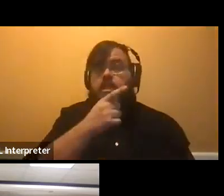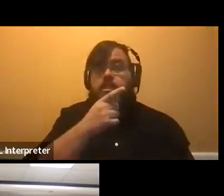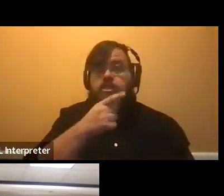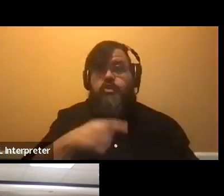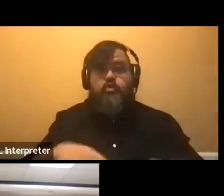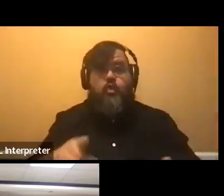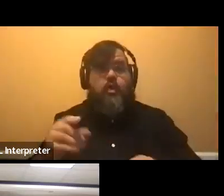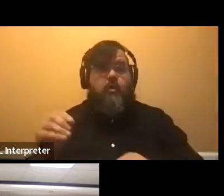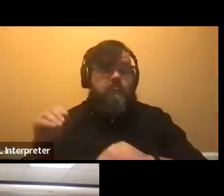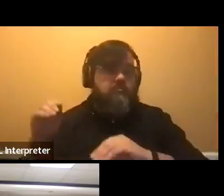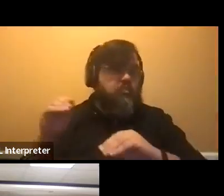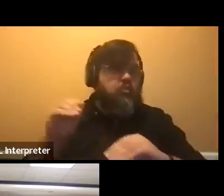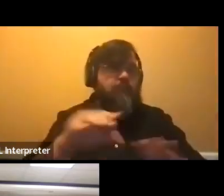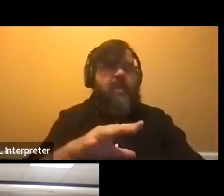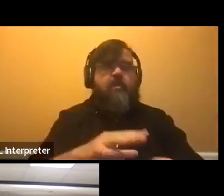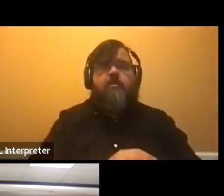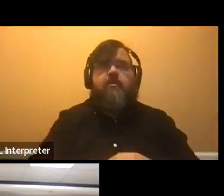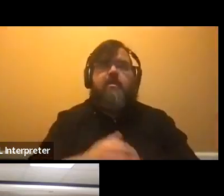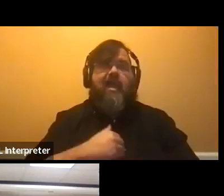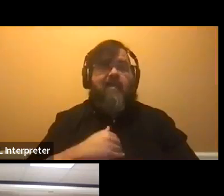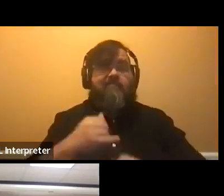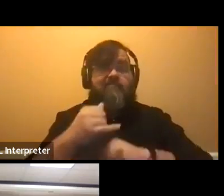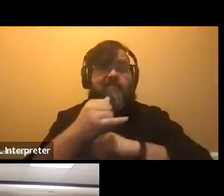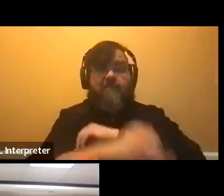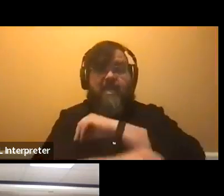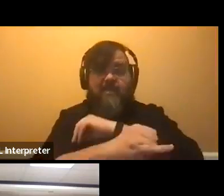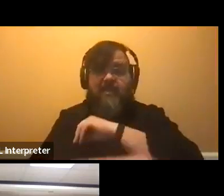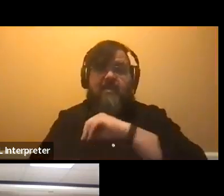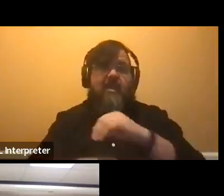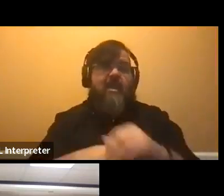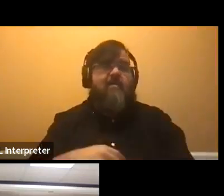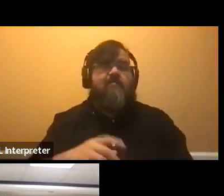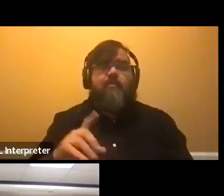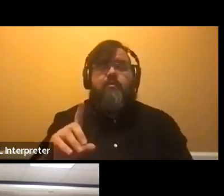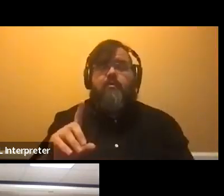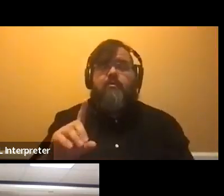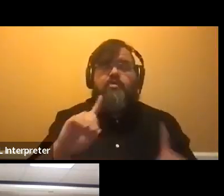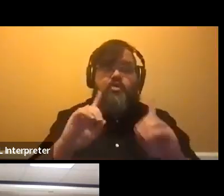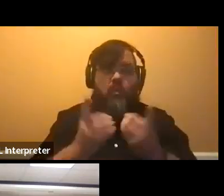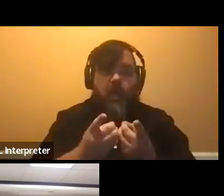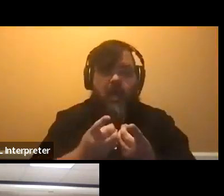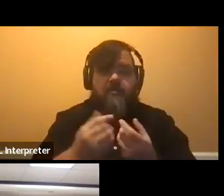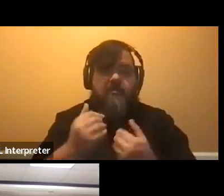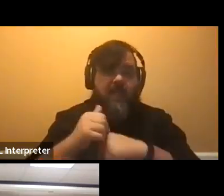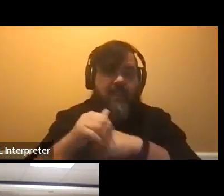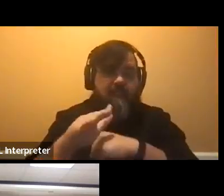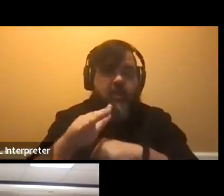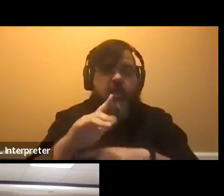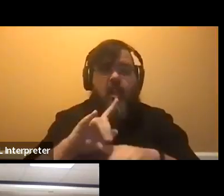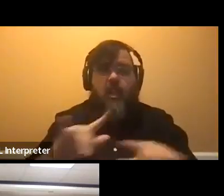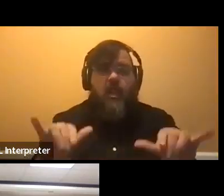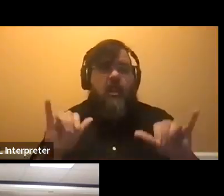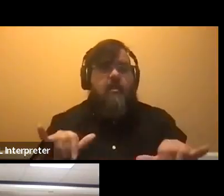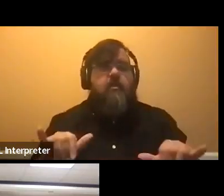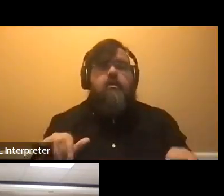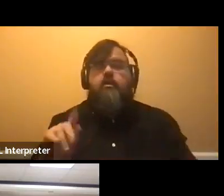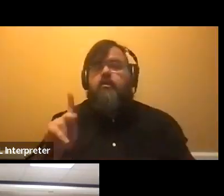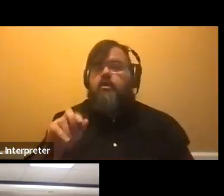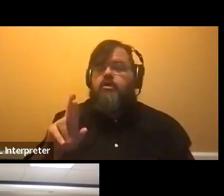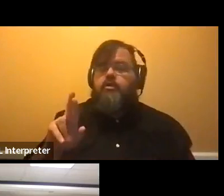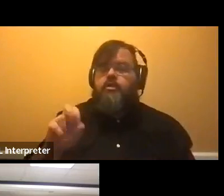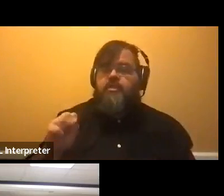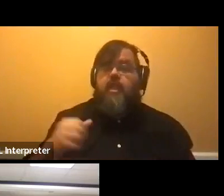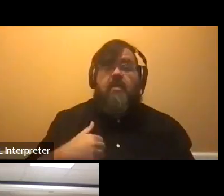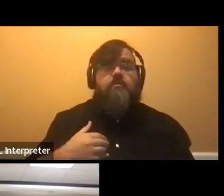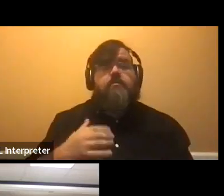picnic, there are donut deliveries. So there's all kinds of things going on. Curse has a wonderful courtyard. So there are all kinds